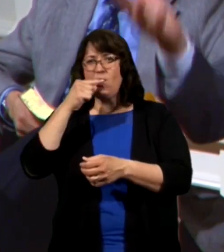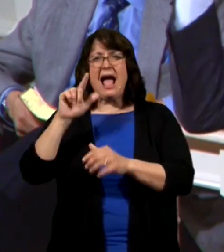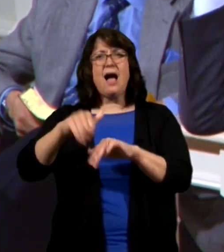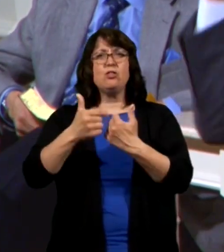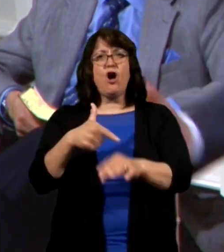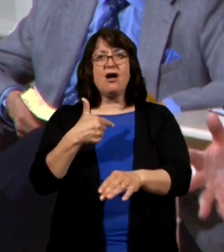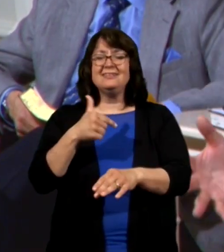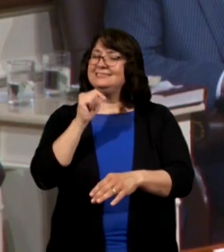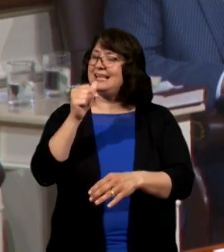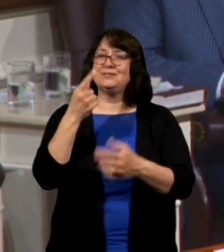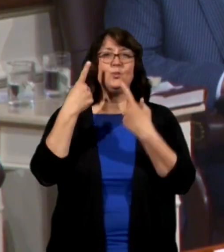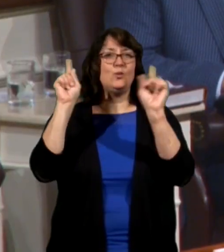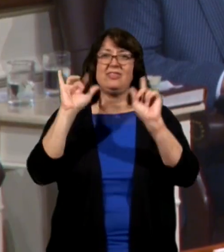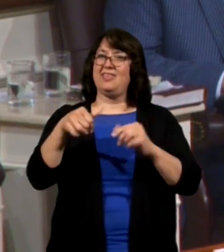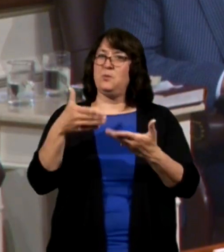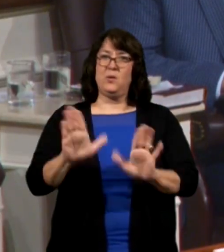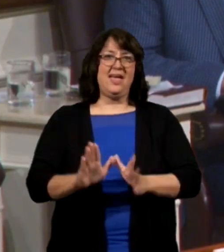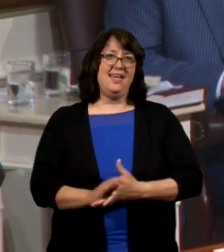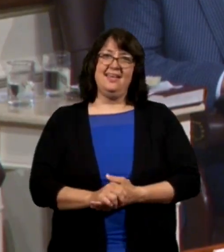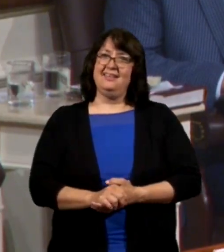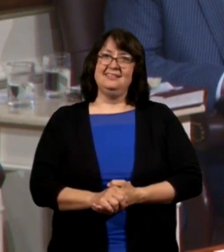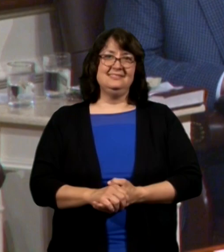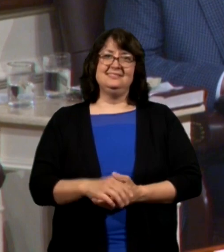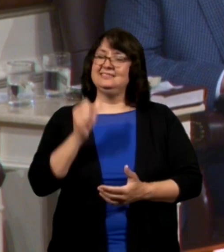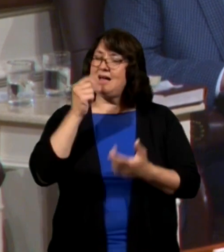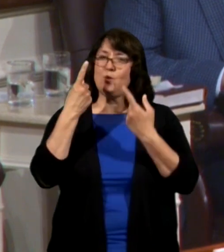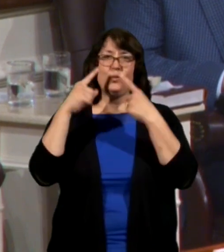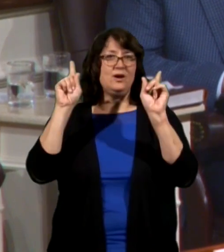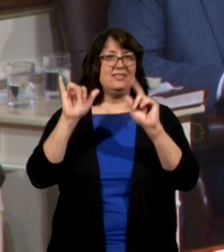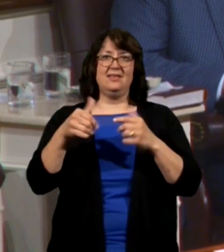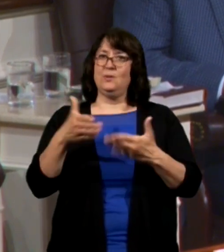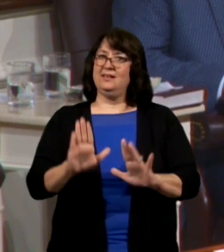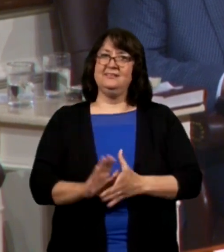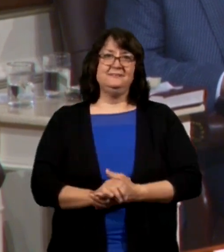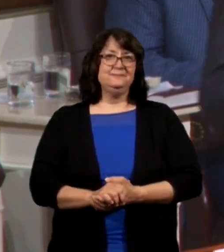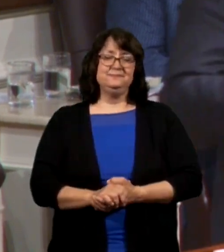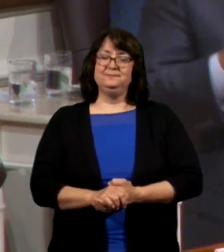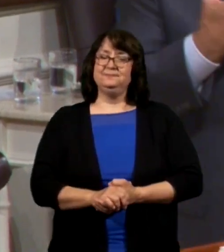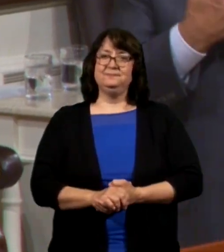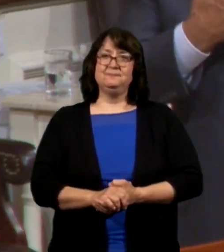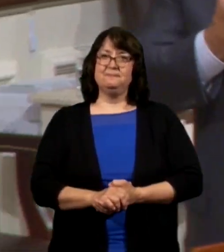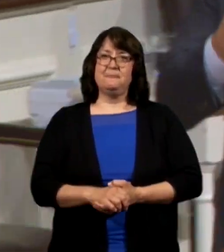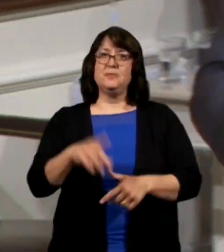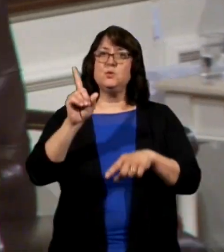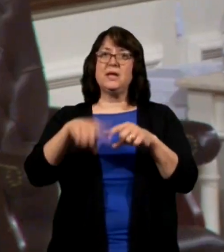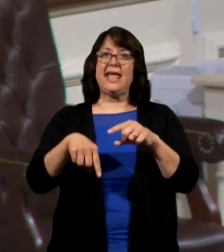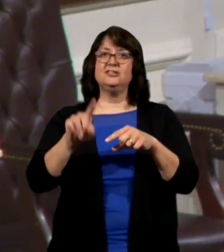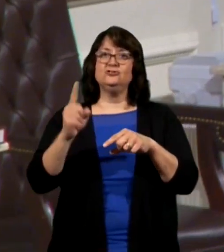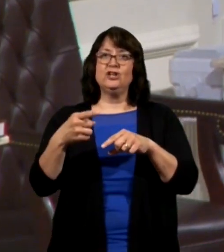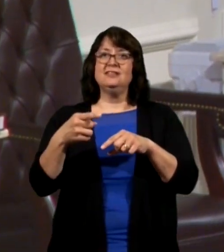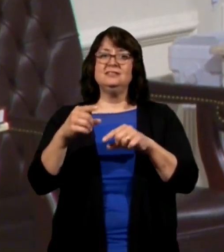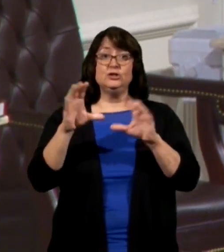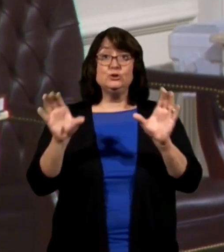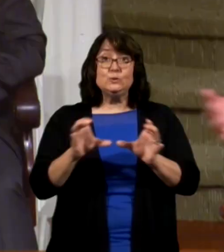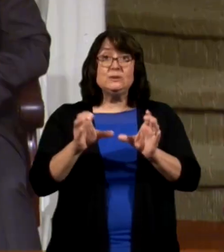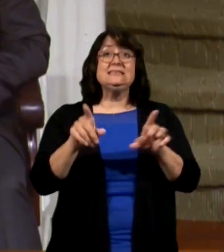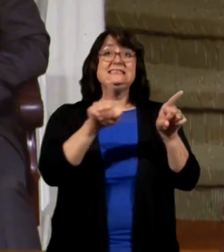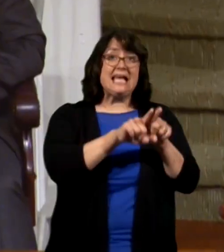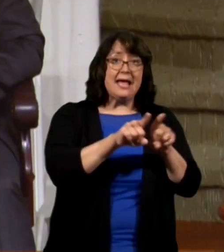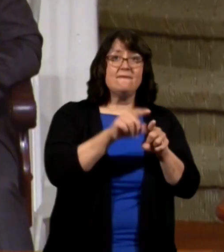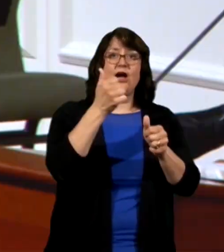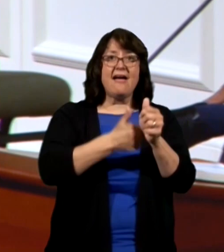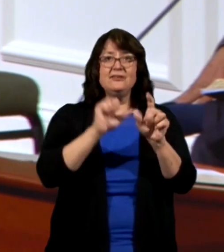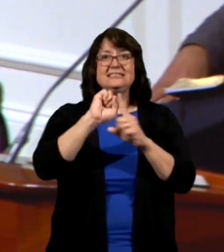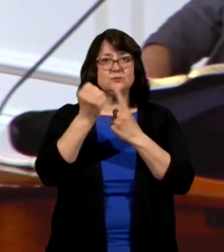it don't work like that it doesn't work like that you can't just treat every situation